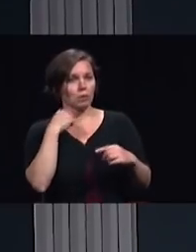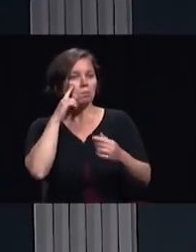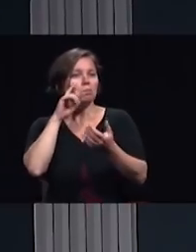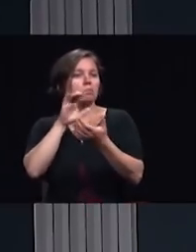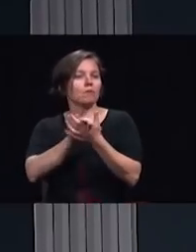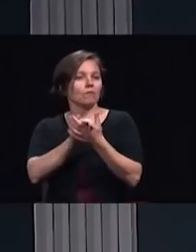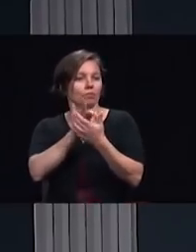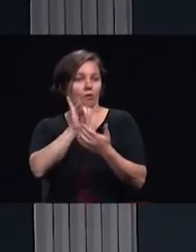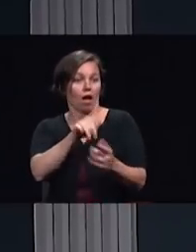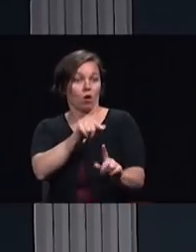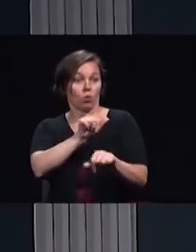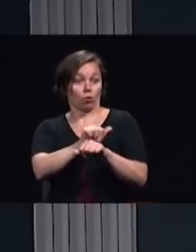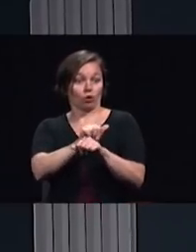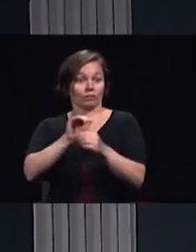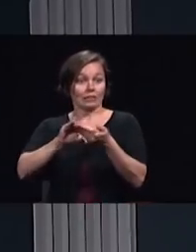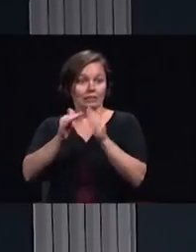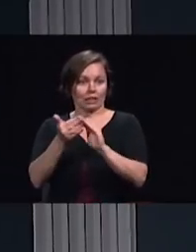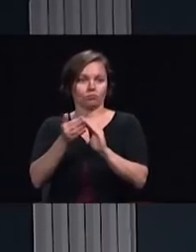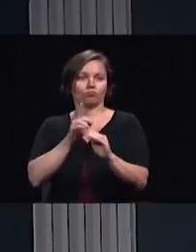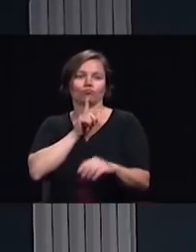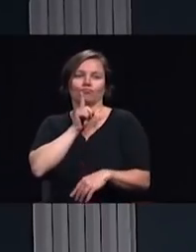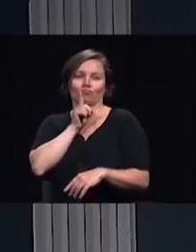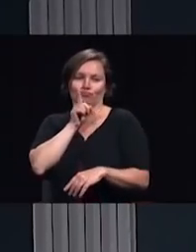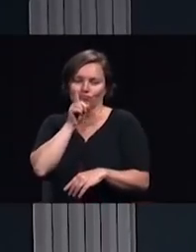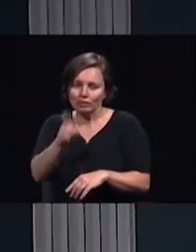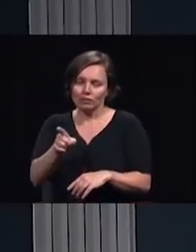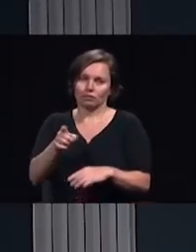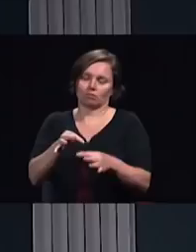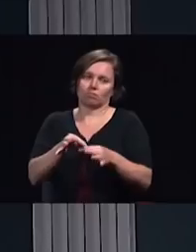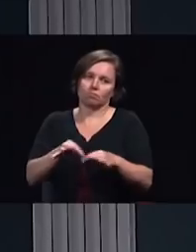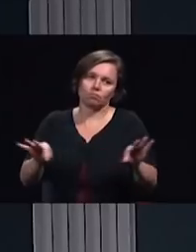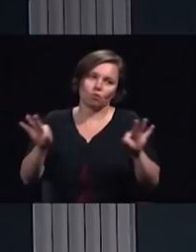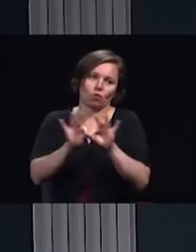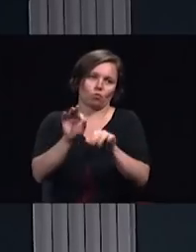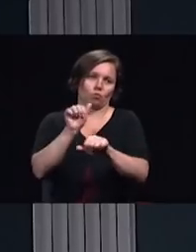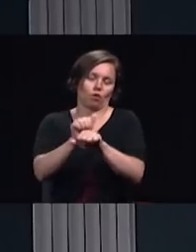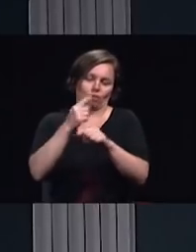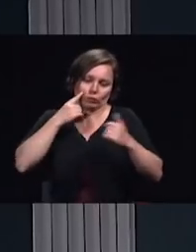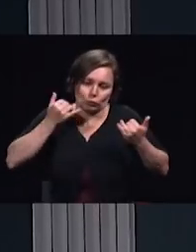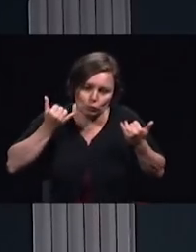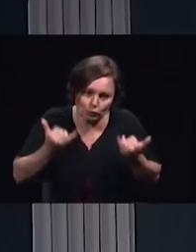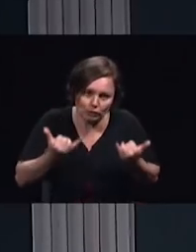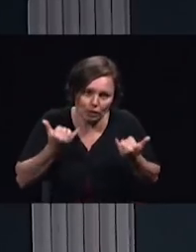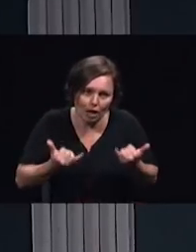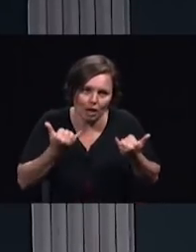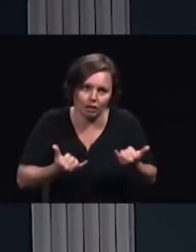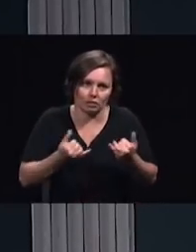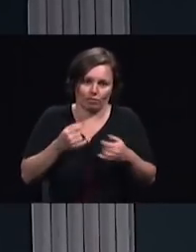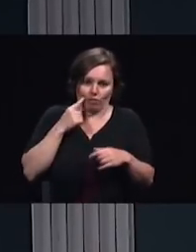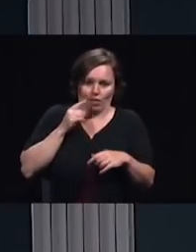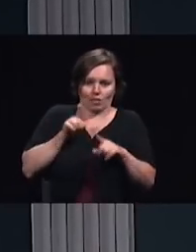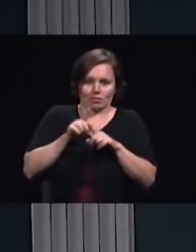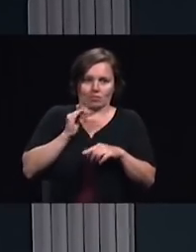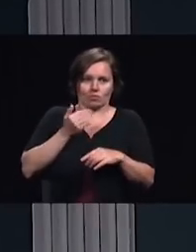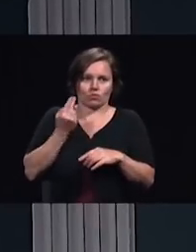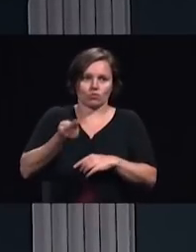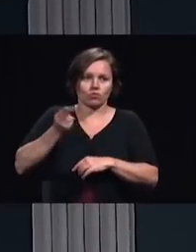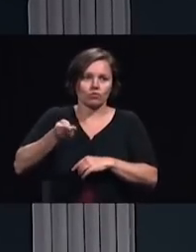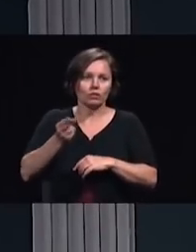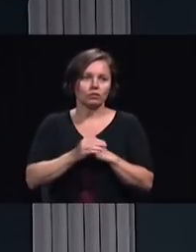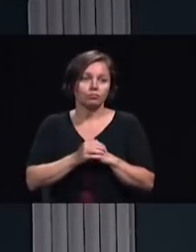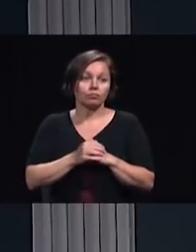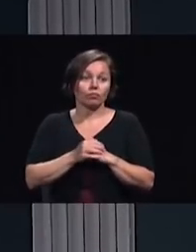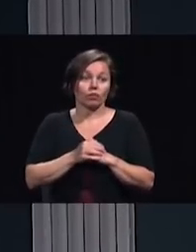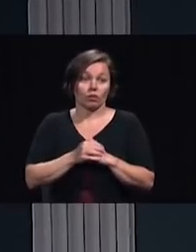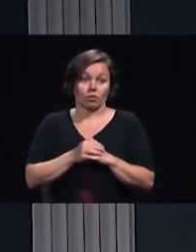in the cities is the essential work for this time even if we're not running away like Jonah at his